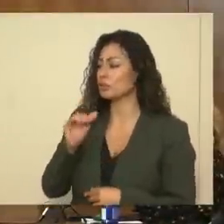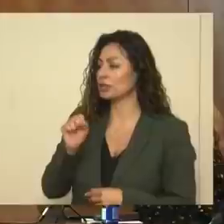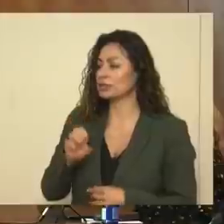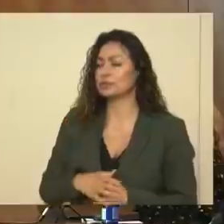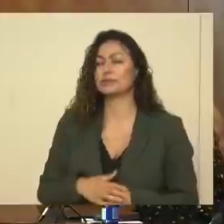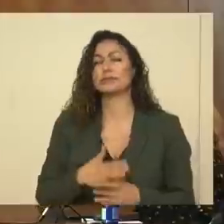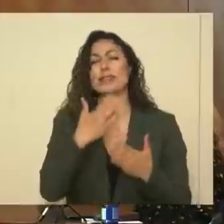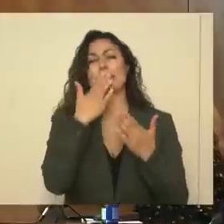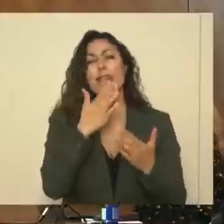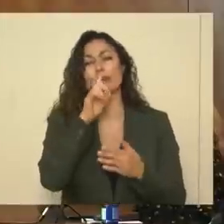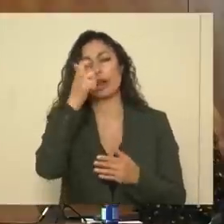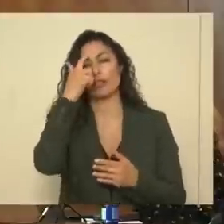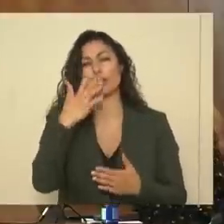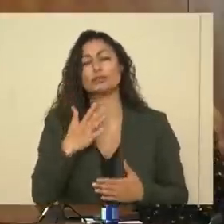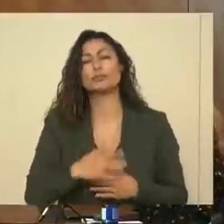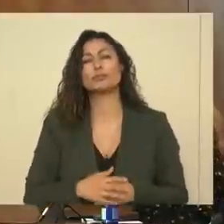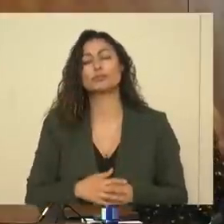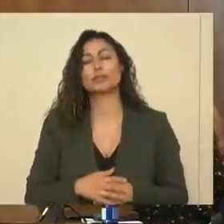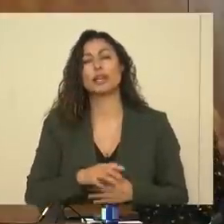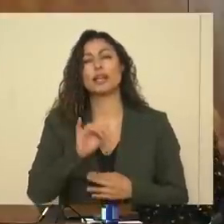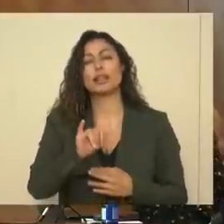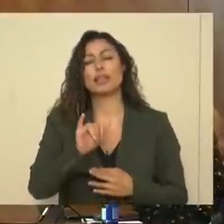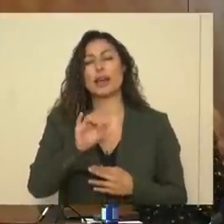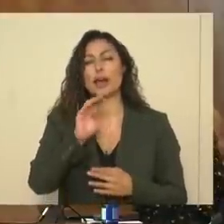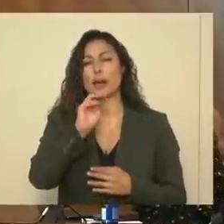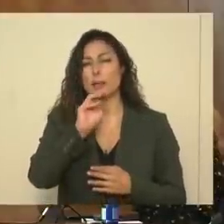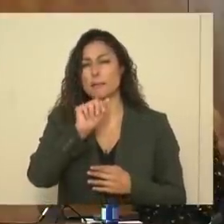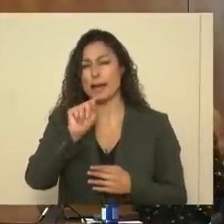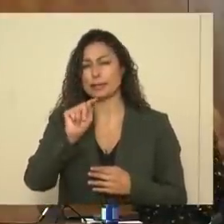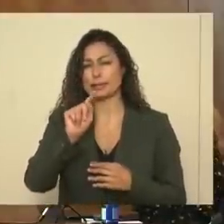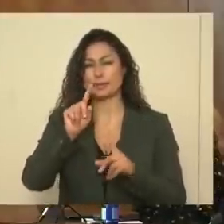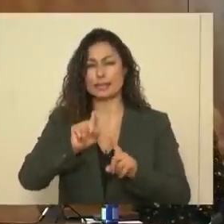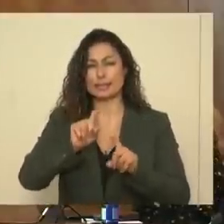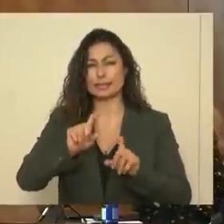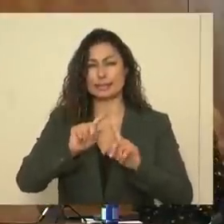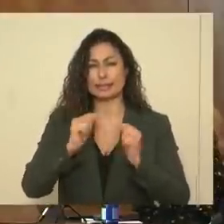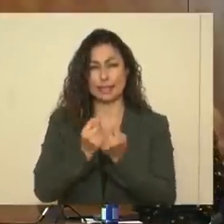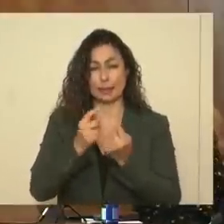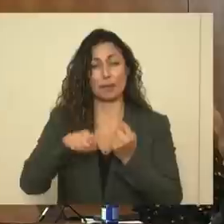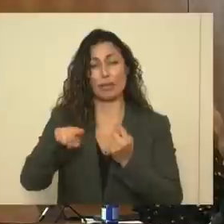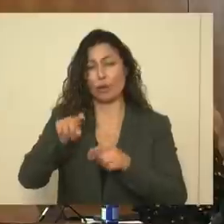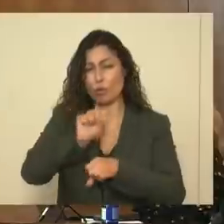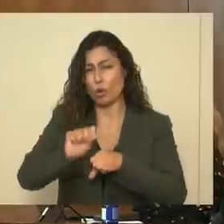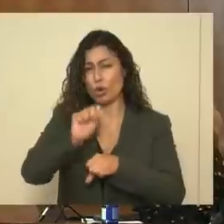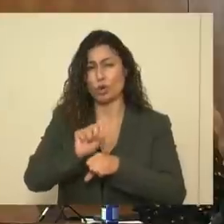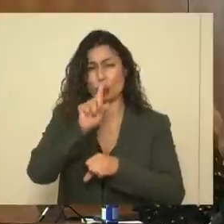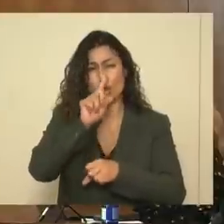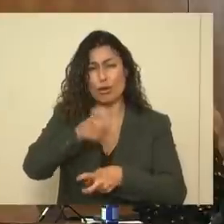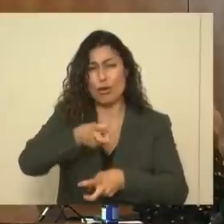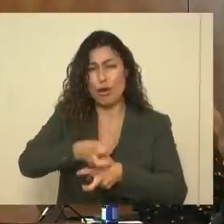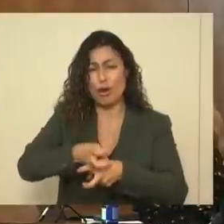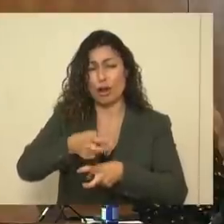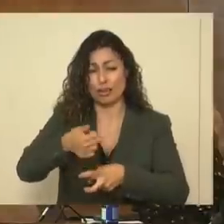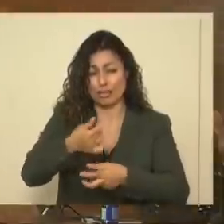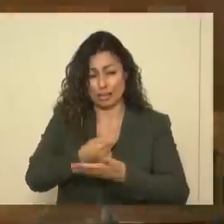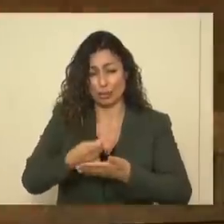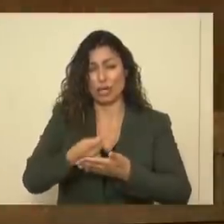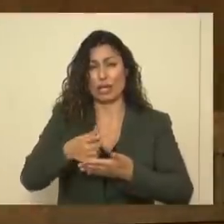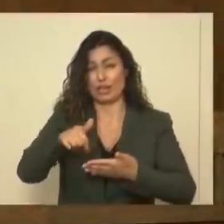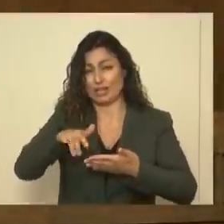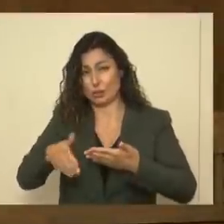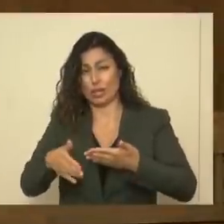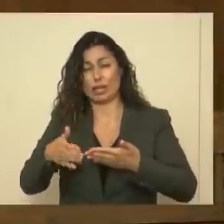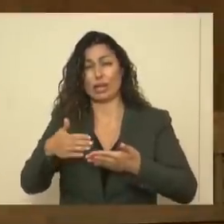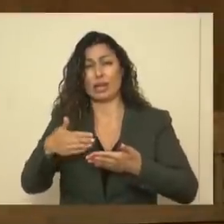The MAT testing team is working hard this week, this weekend, and early next week on